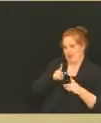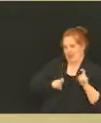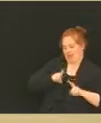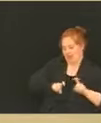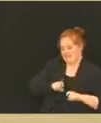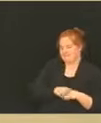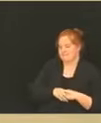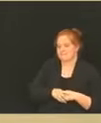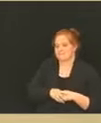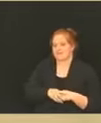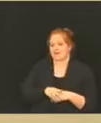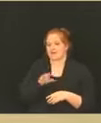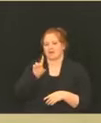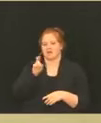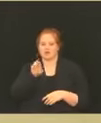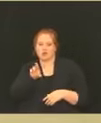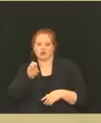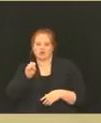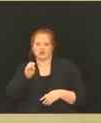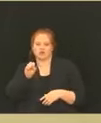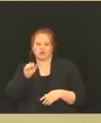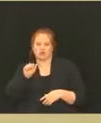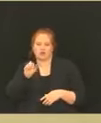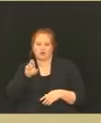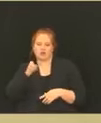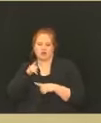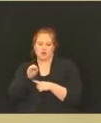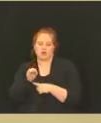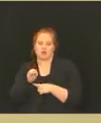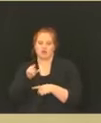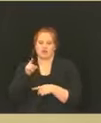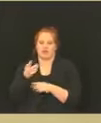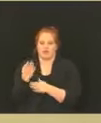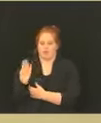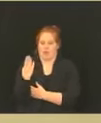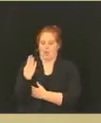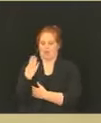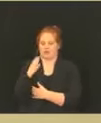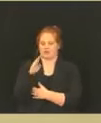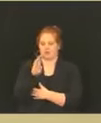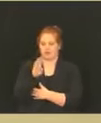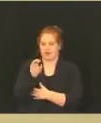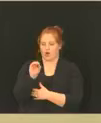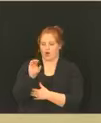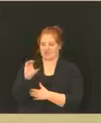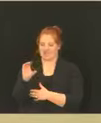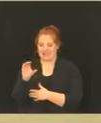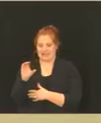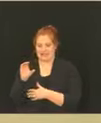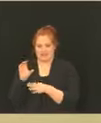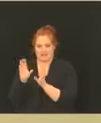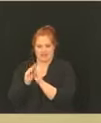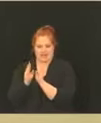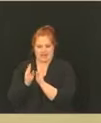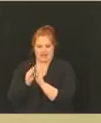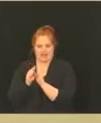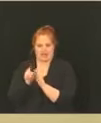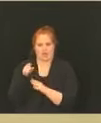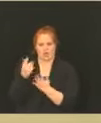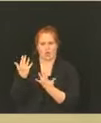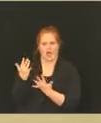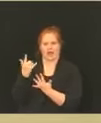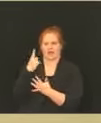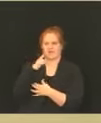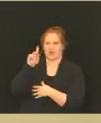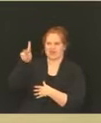Dr. Ariola, you indicated earlier today during the BOCC meeting that you were waiting on another round of vaccines from KDHE.